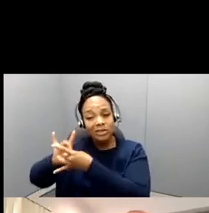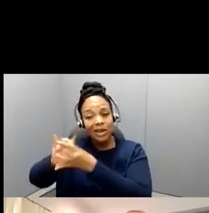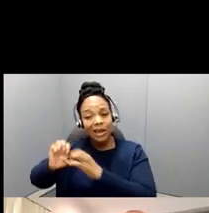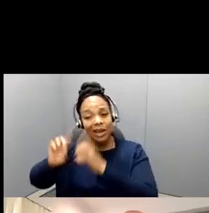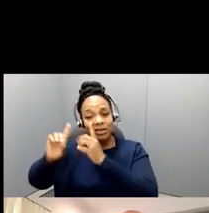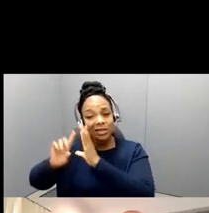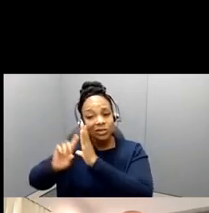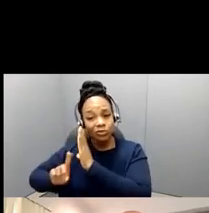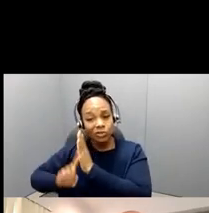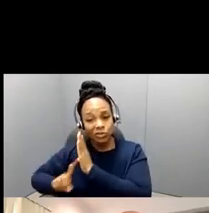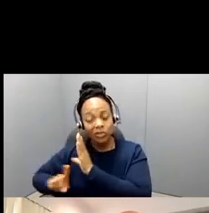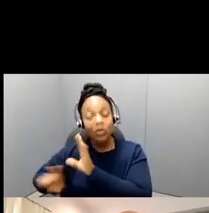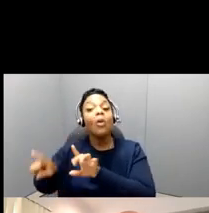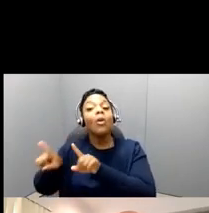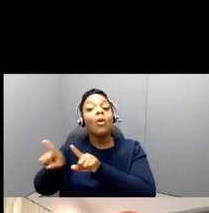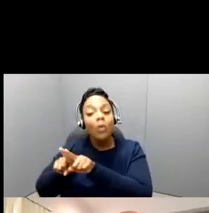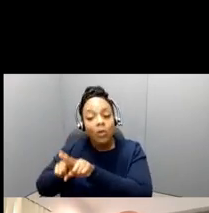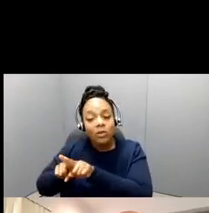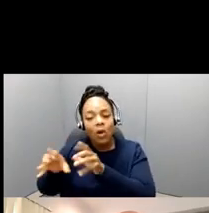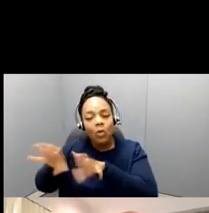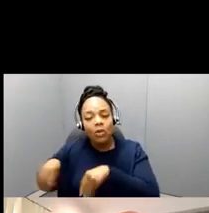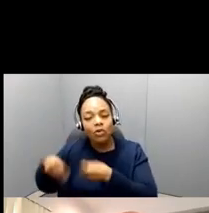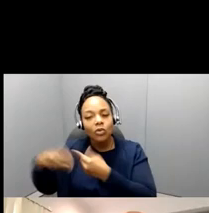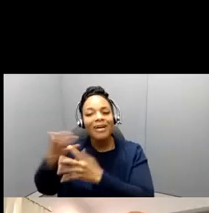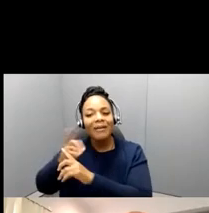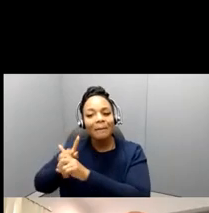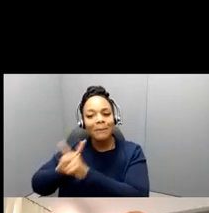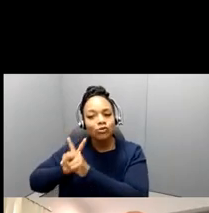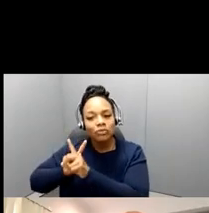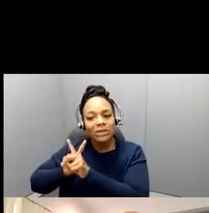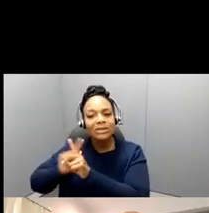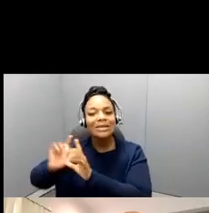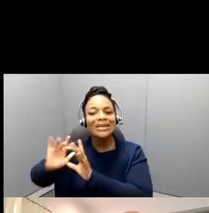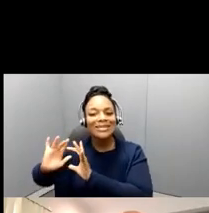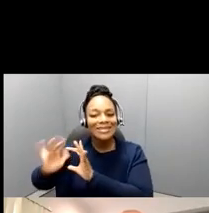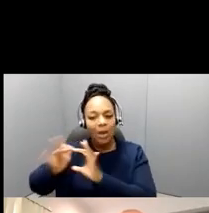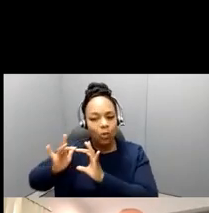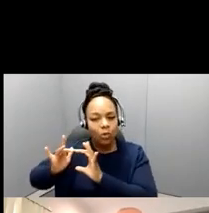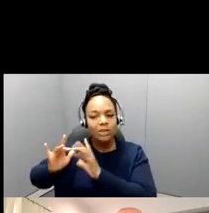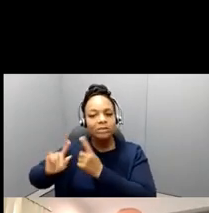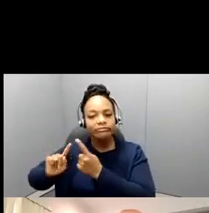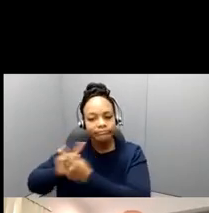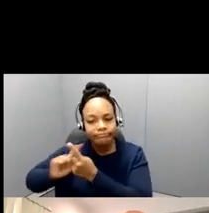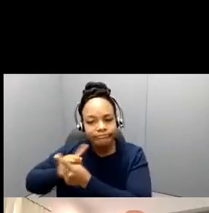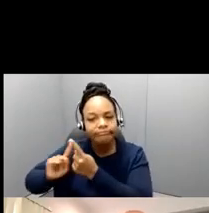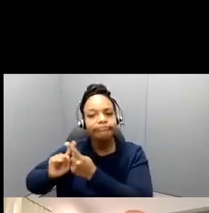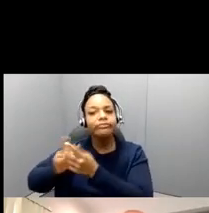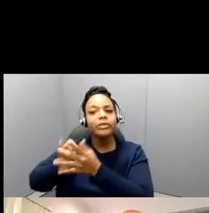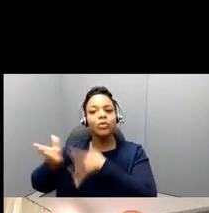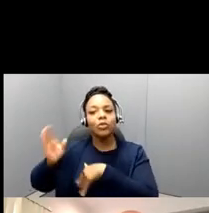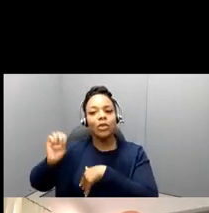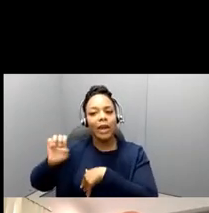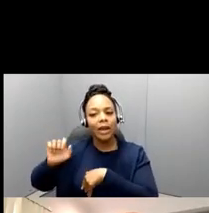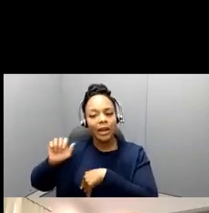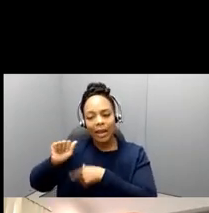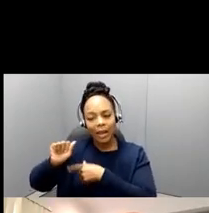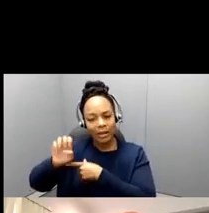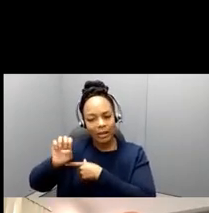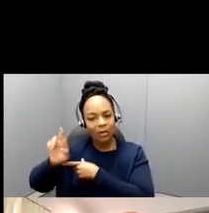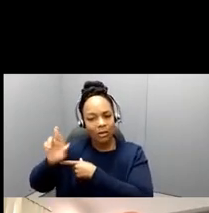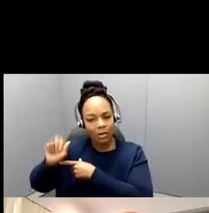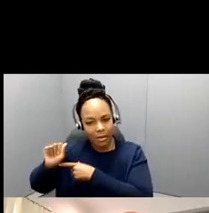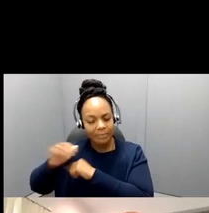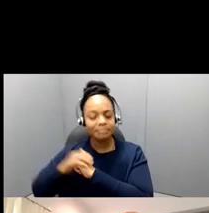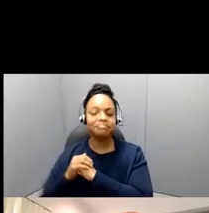networking opportunities through AERA. The earlier iterations of this, this program that at one point, there may,